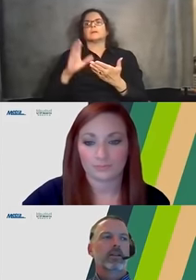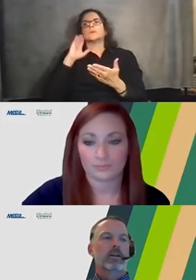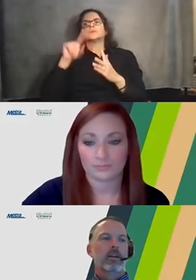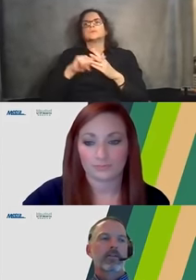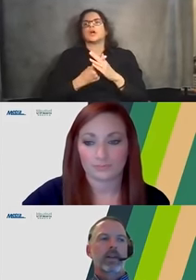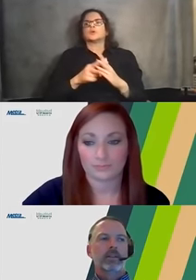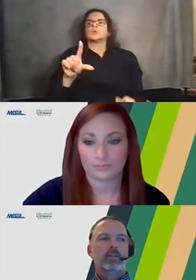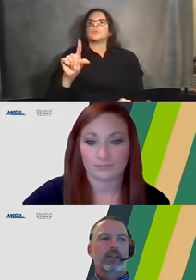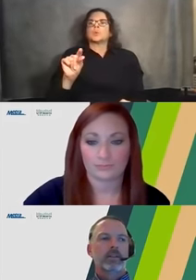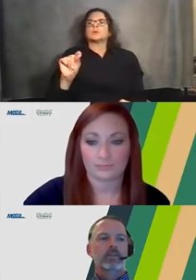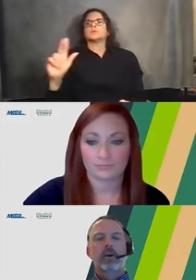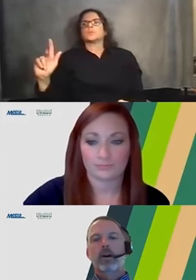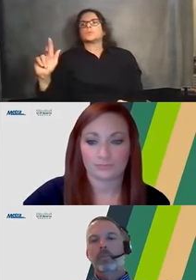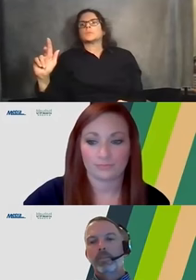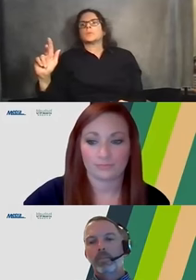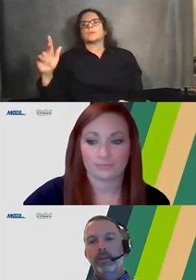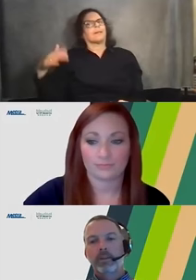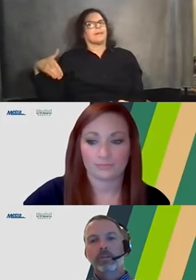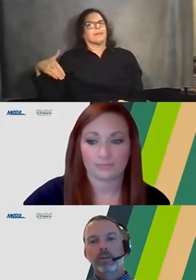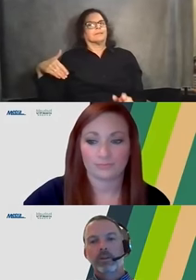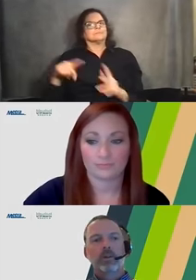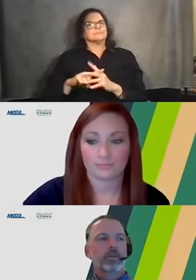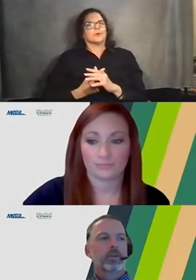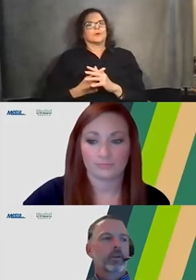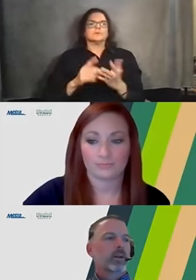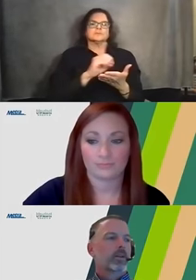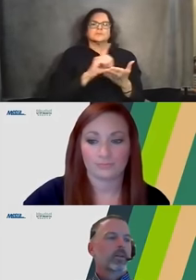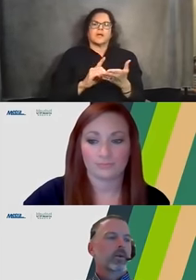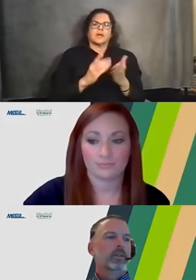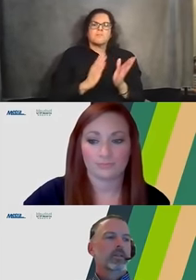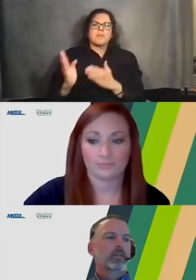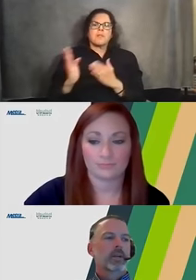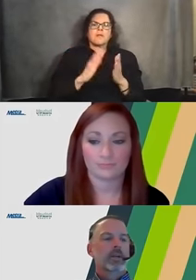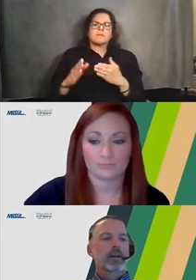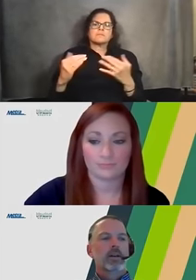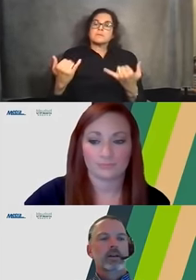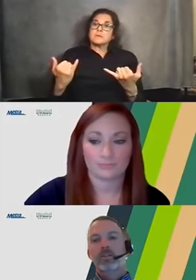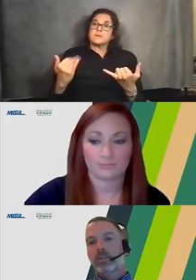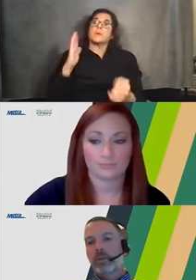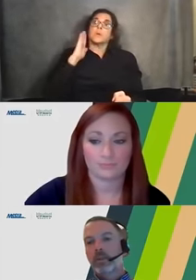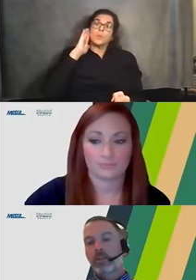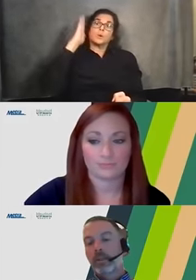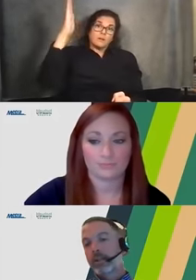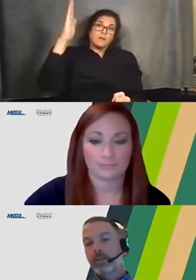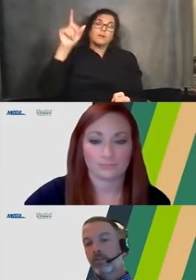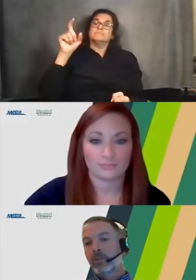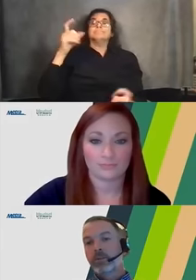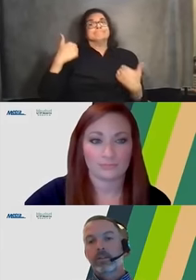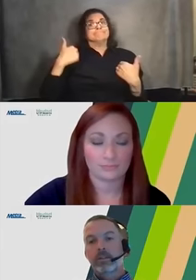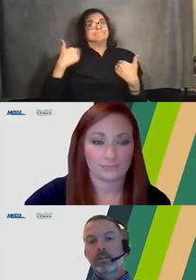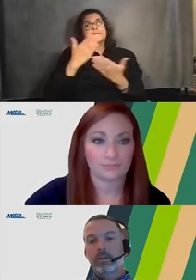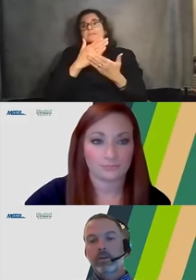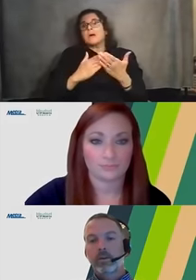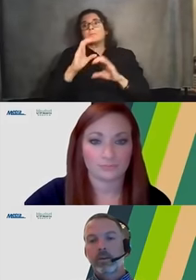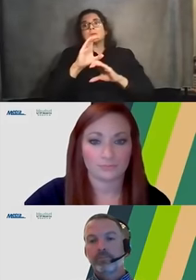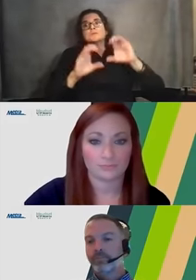design phase of things. That being said, we do know that they'll there will be some construction related disruptions